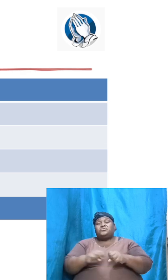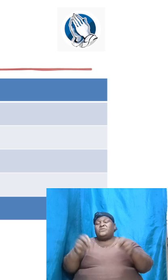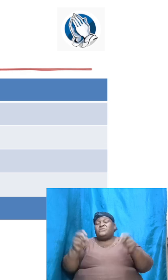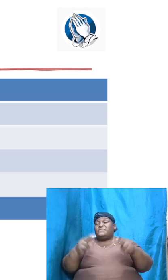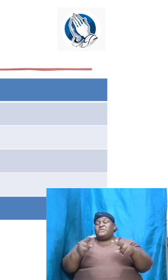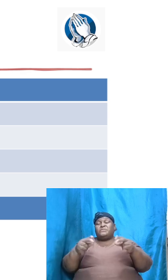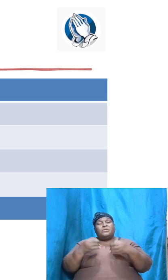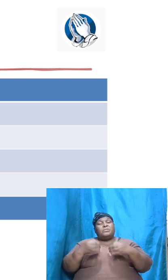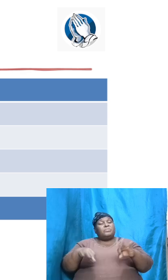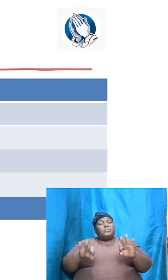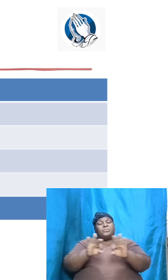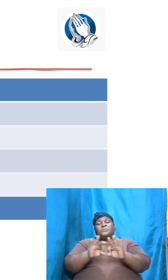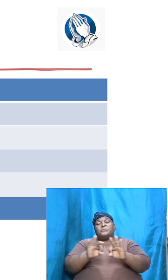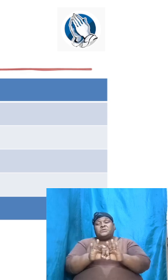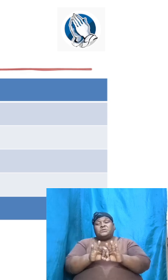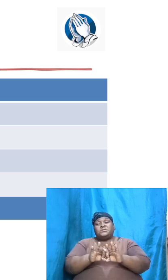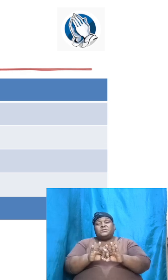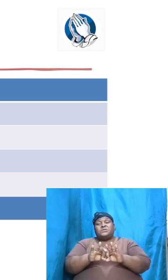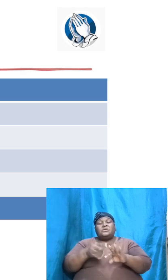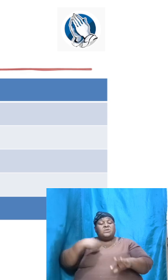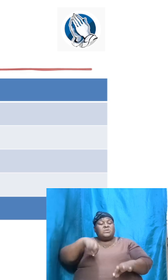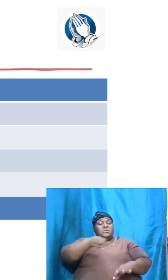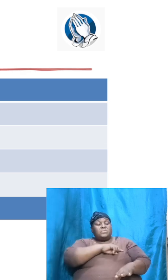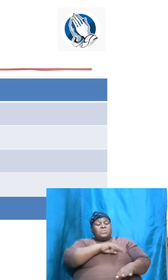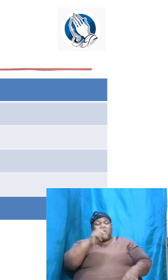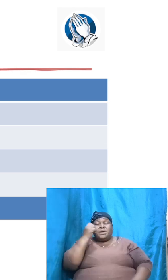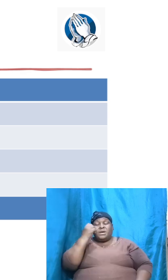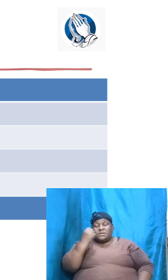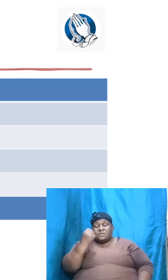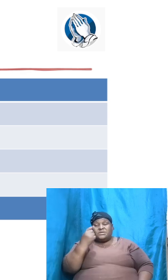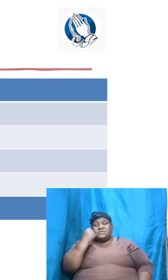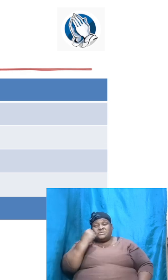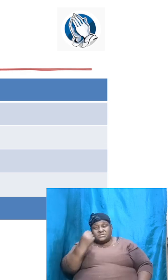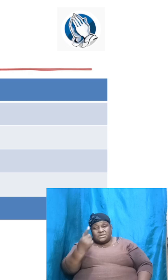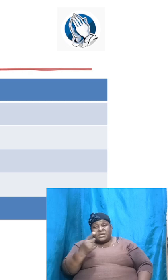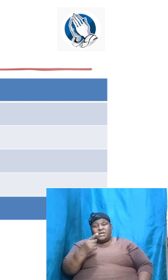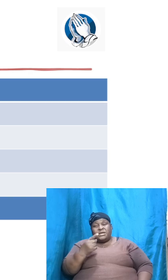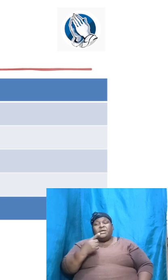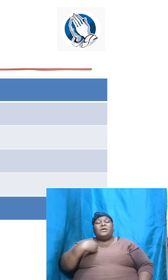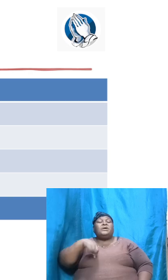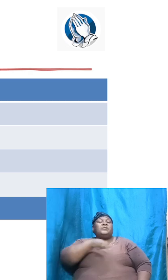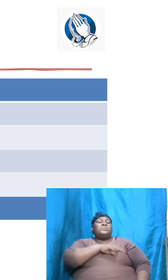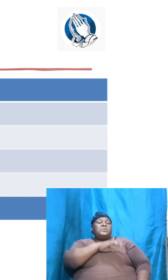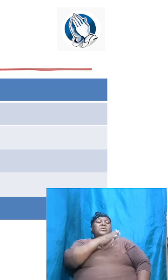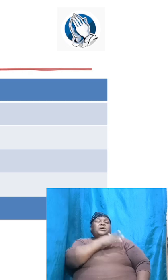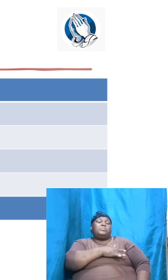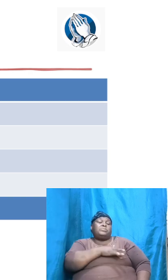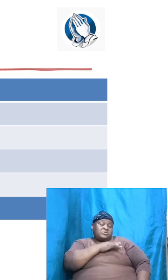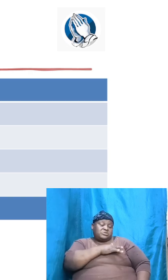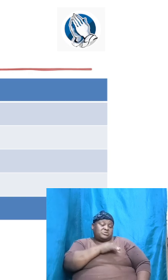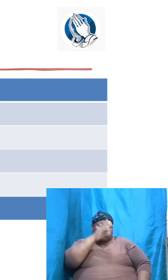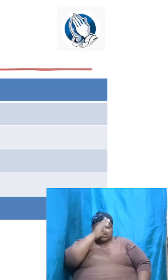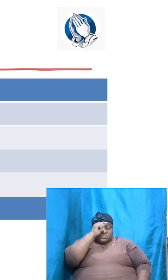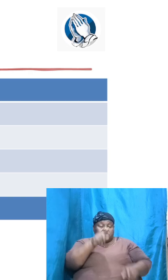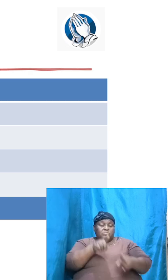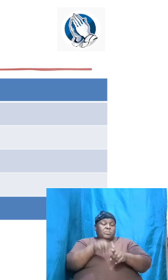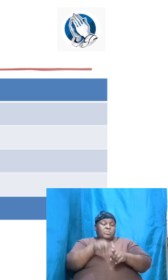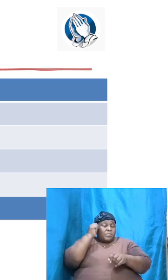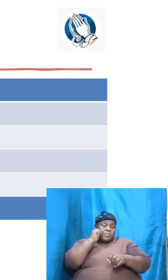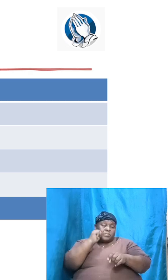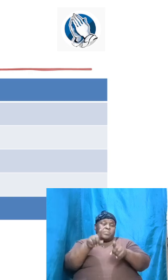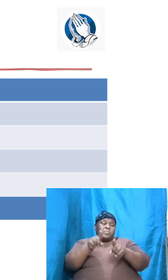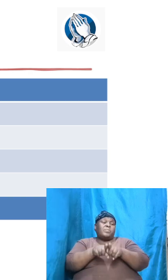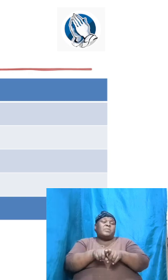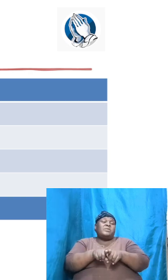that we understand and that we appreciate, brothers and sisters, that